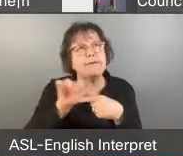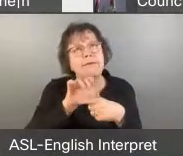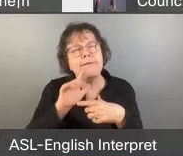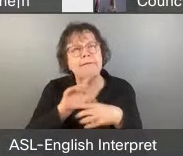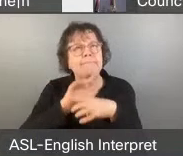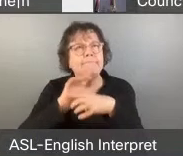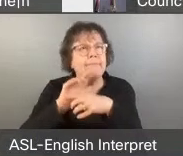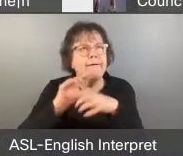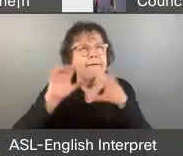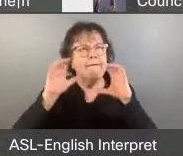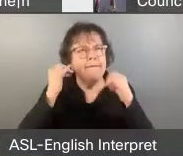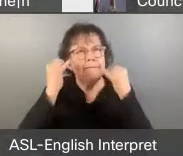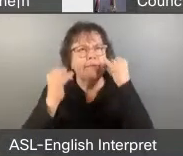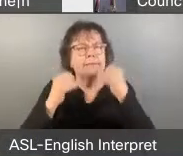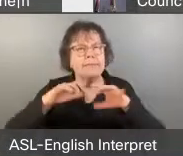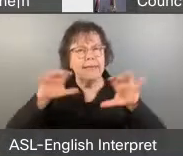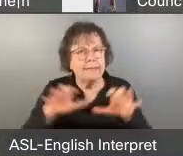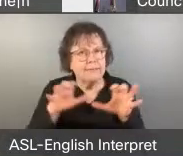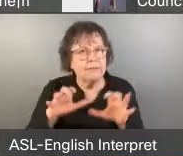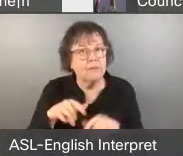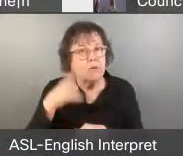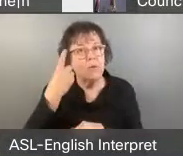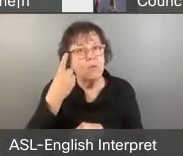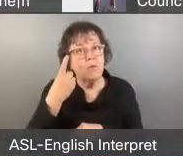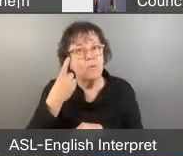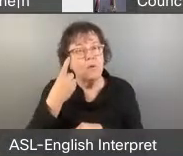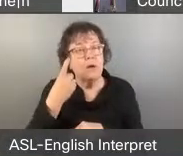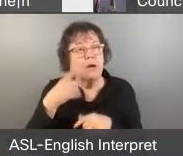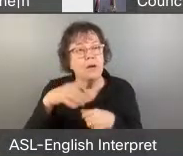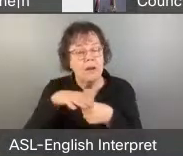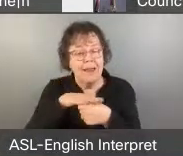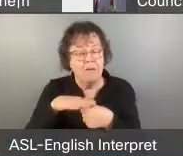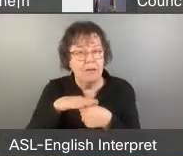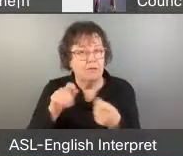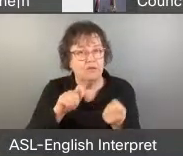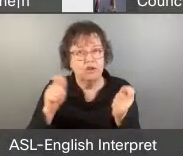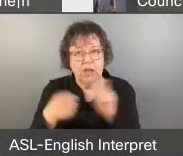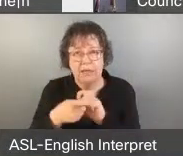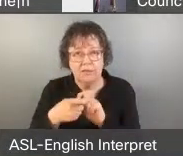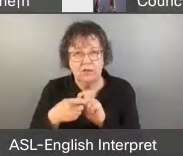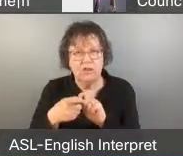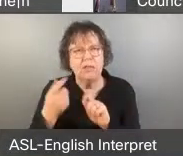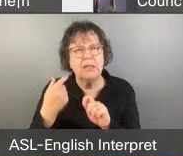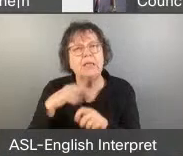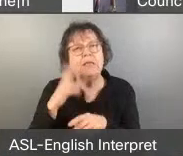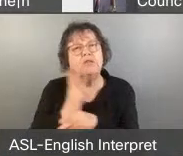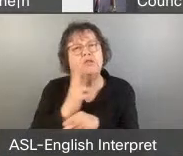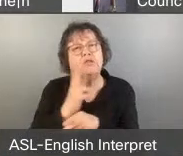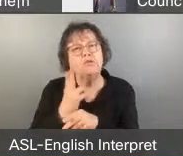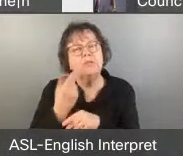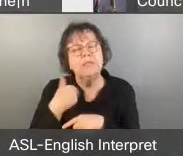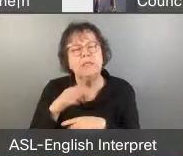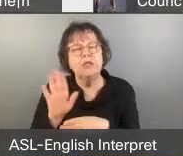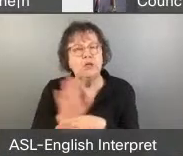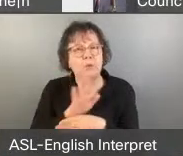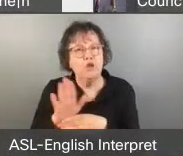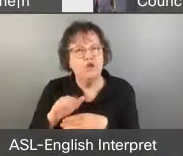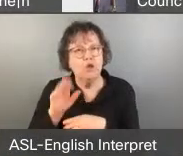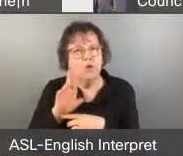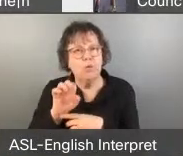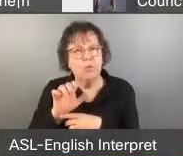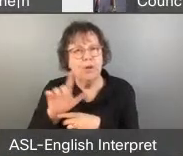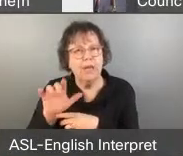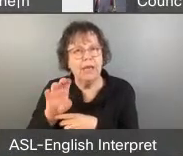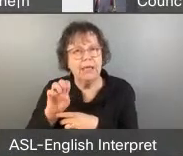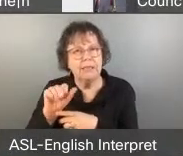priorities. One area that may have changed permanently with the pandemic is Toronto's use of commercial real estate. According to a COVID